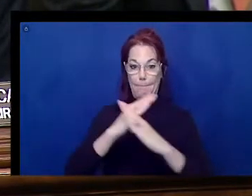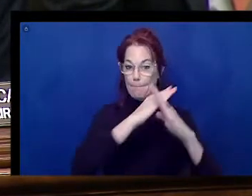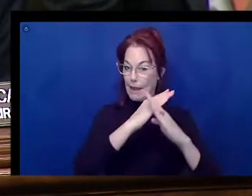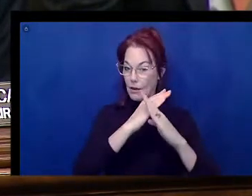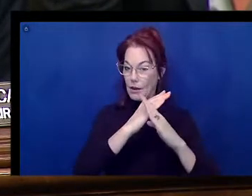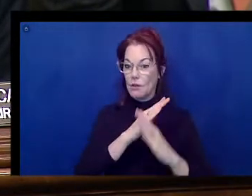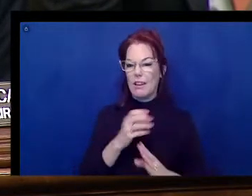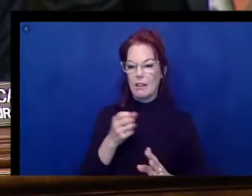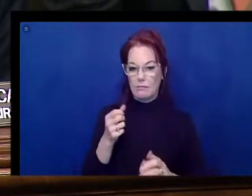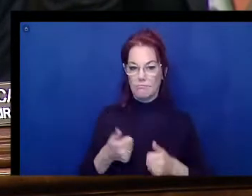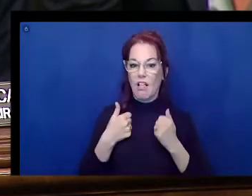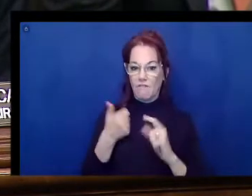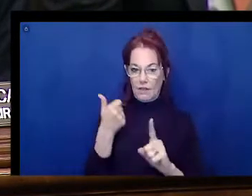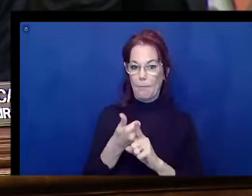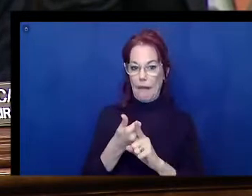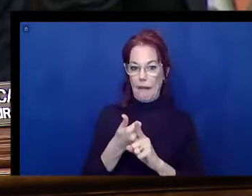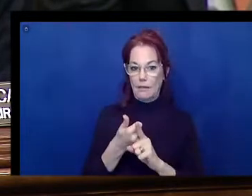them?